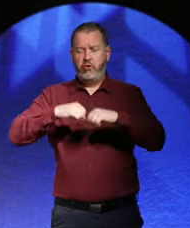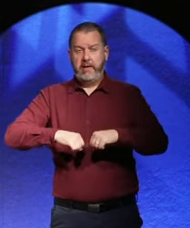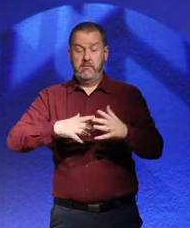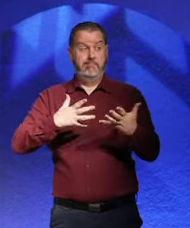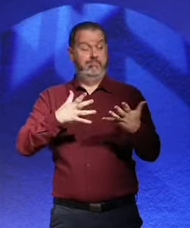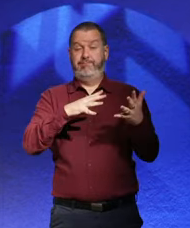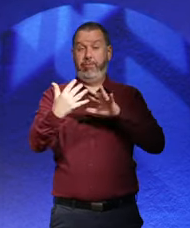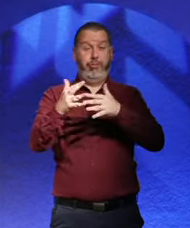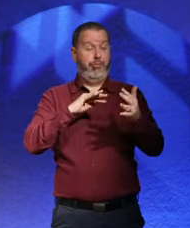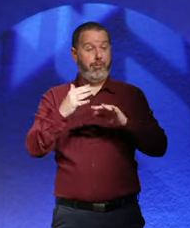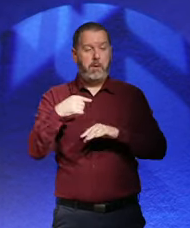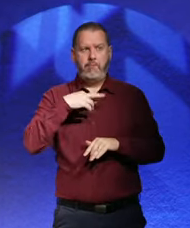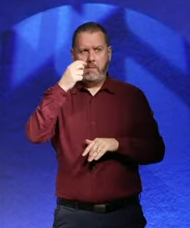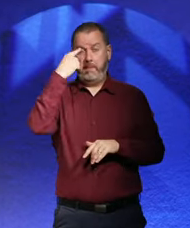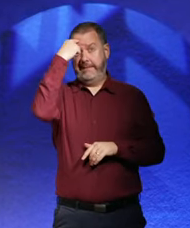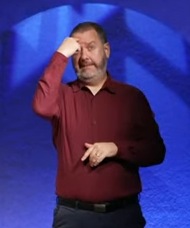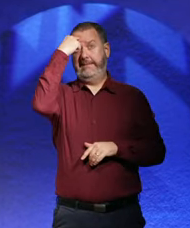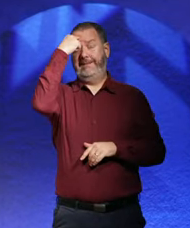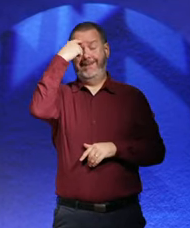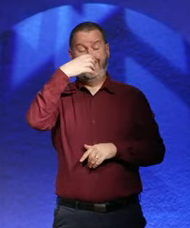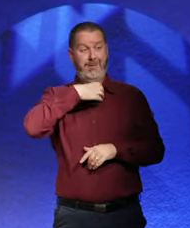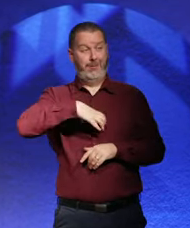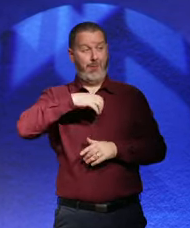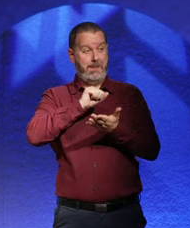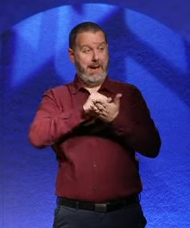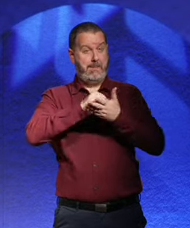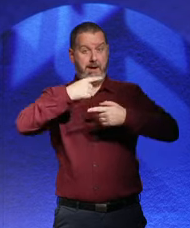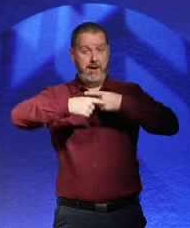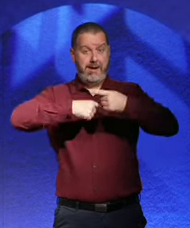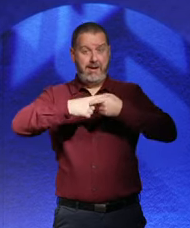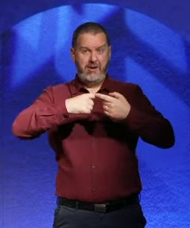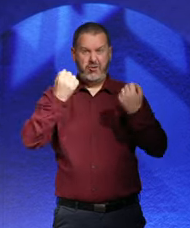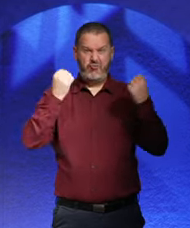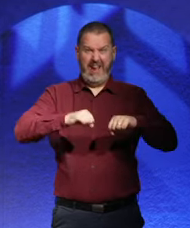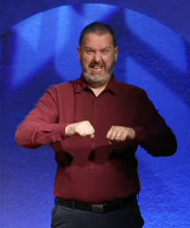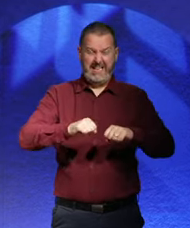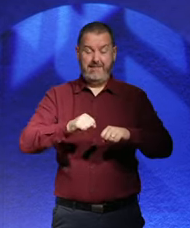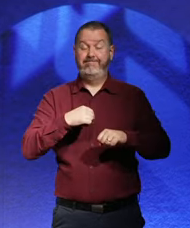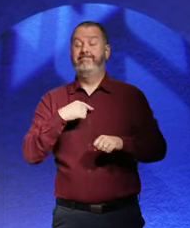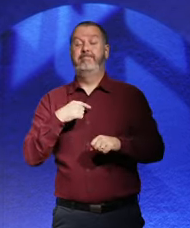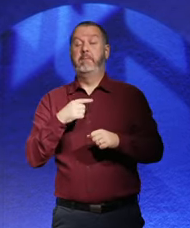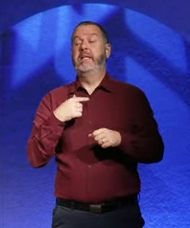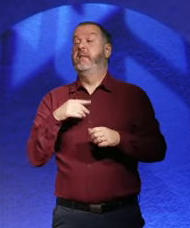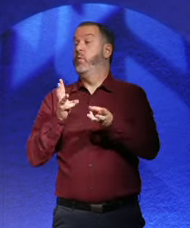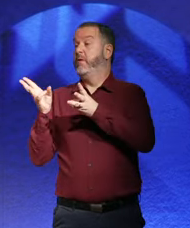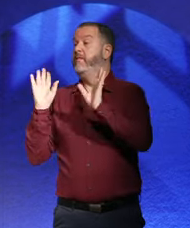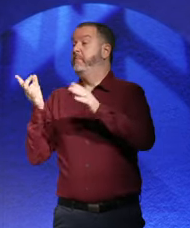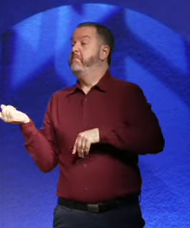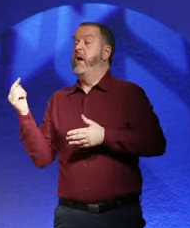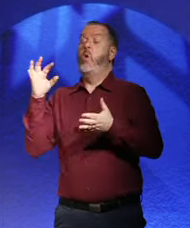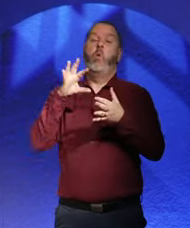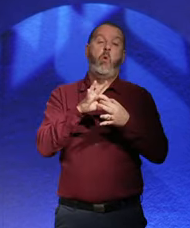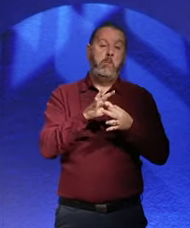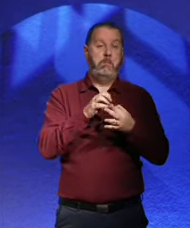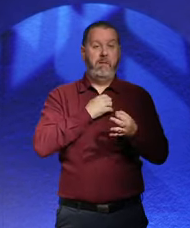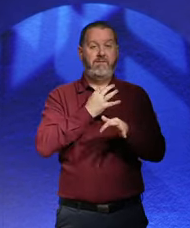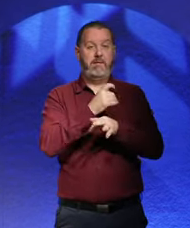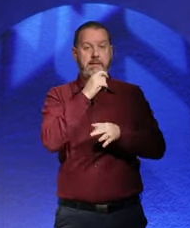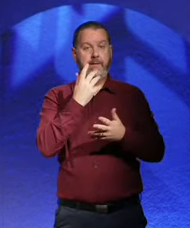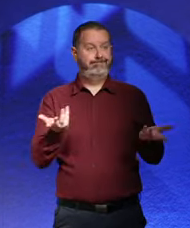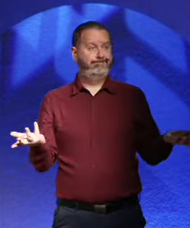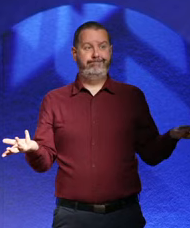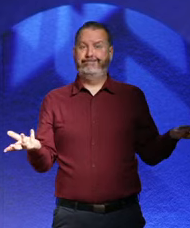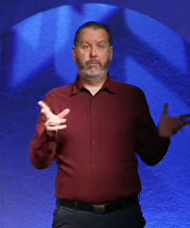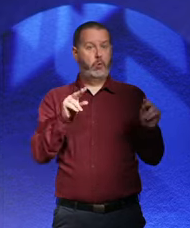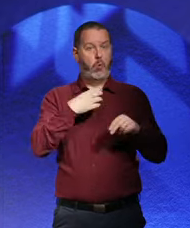the toilet paper strike and my mum coming back home. My dad was there and she said, there's no toilet